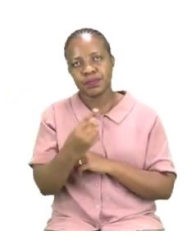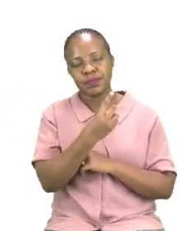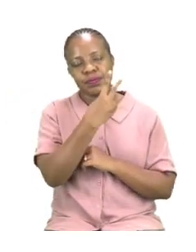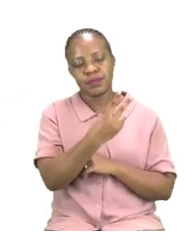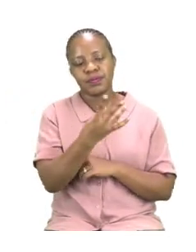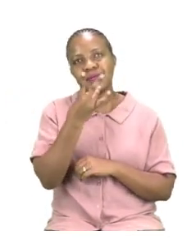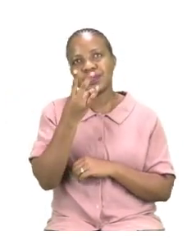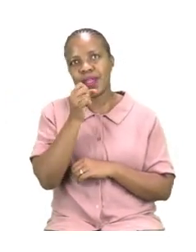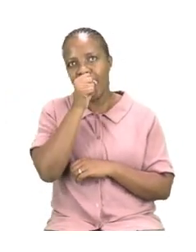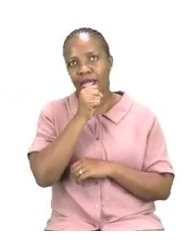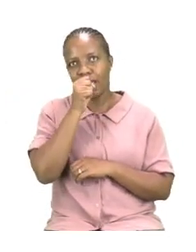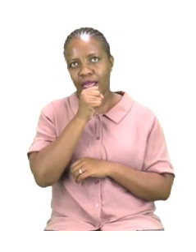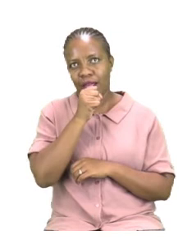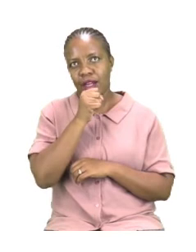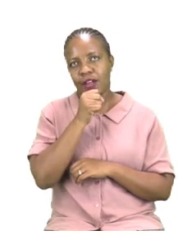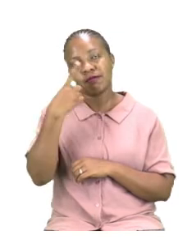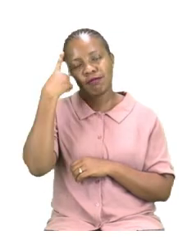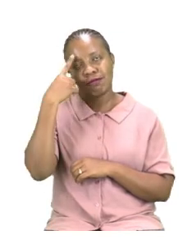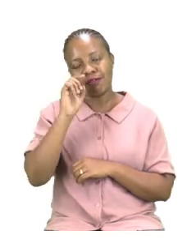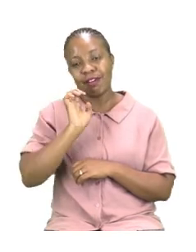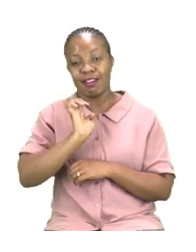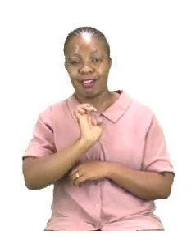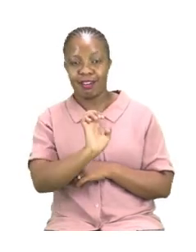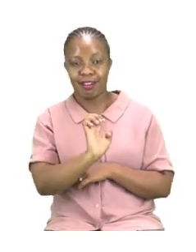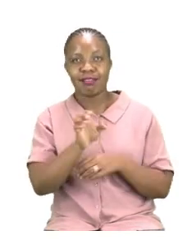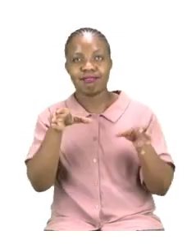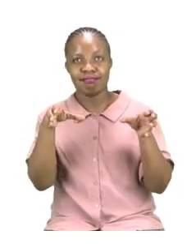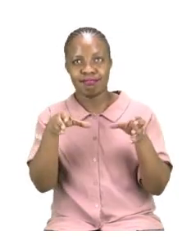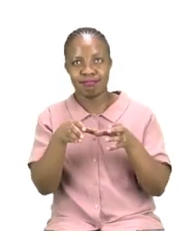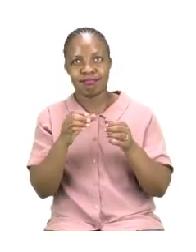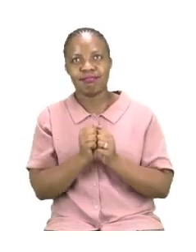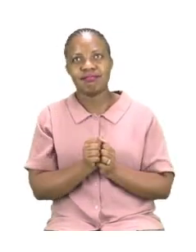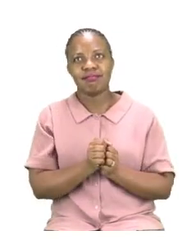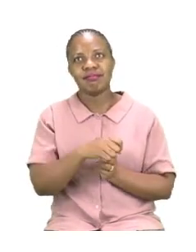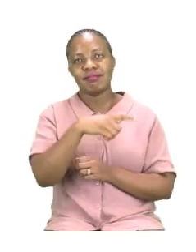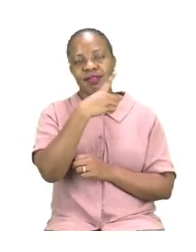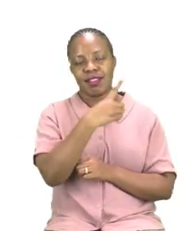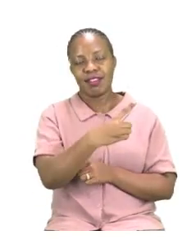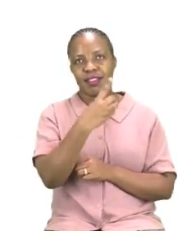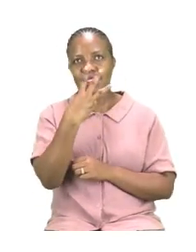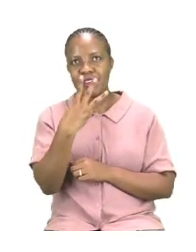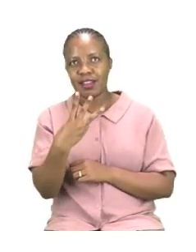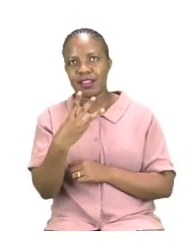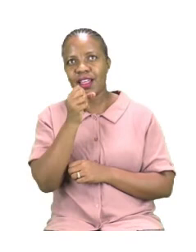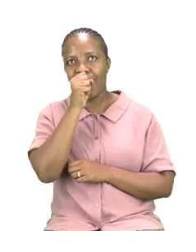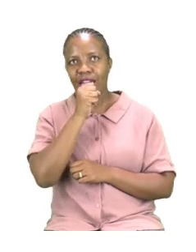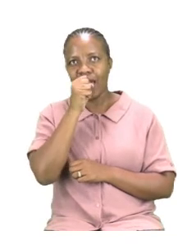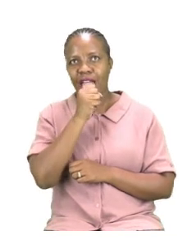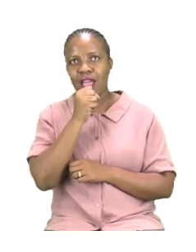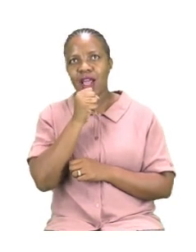ice creams for her class. 13 of the ice creams melted.